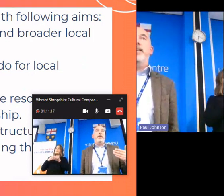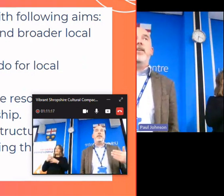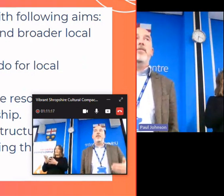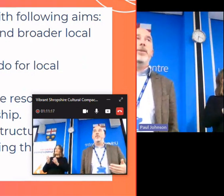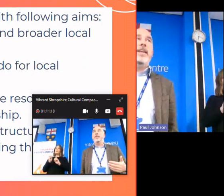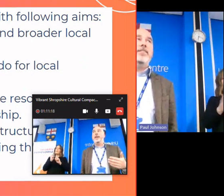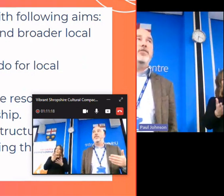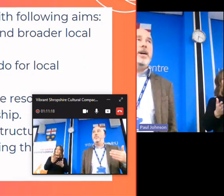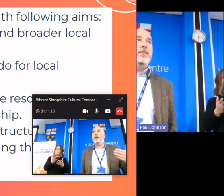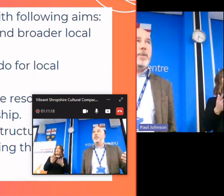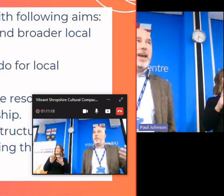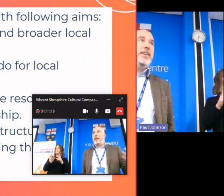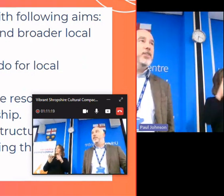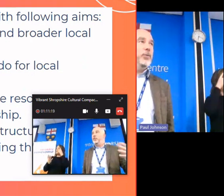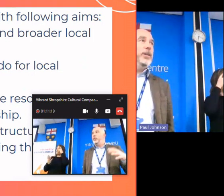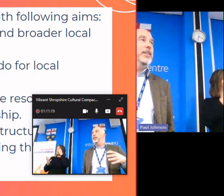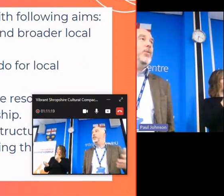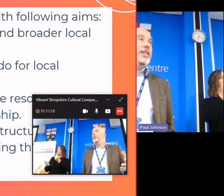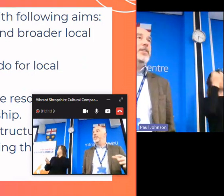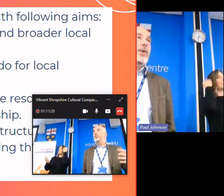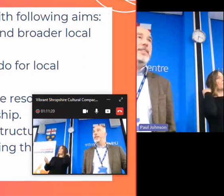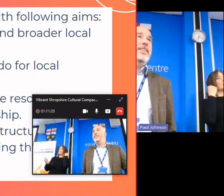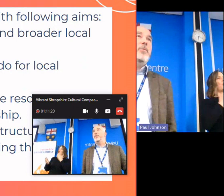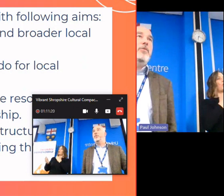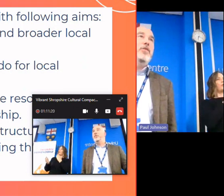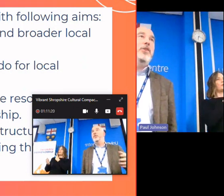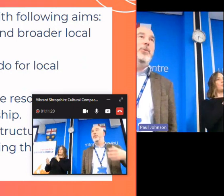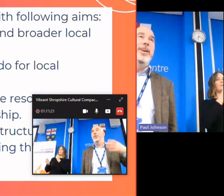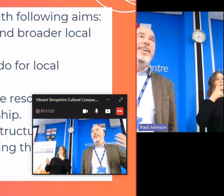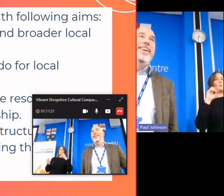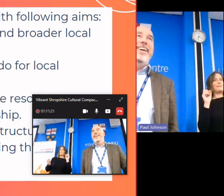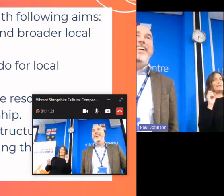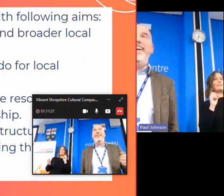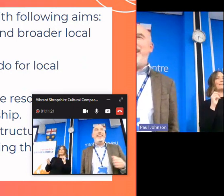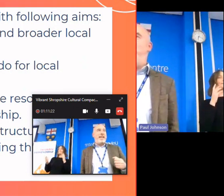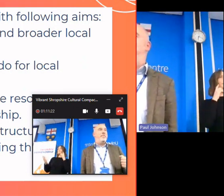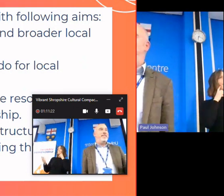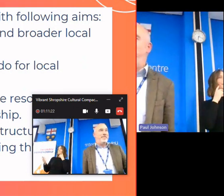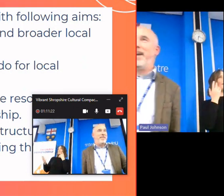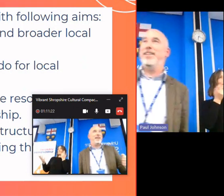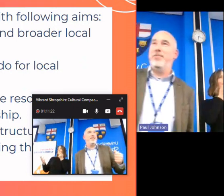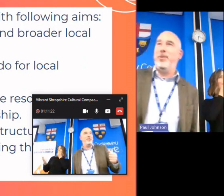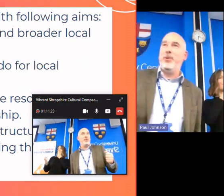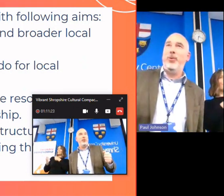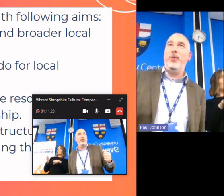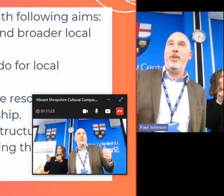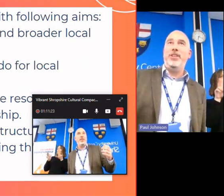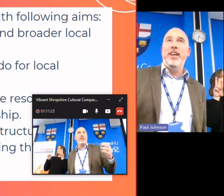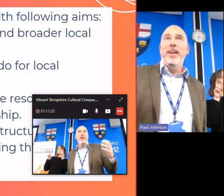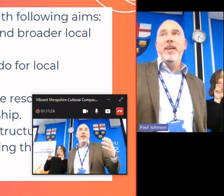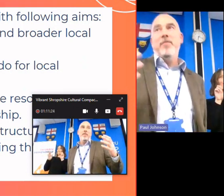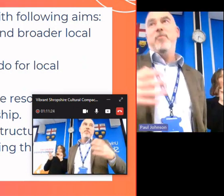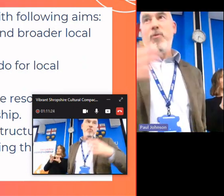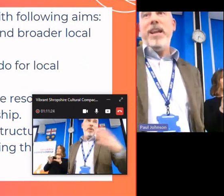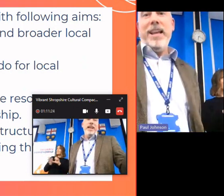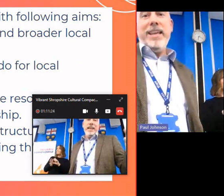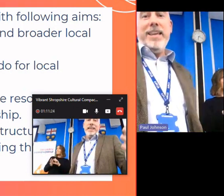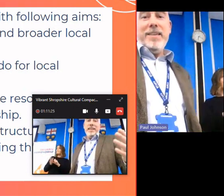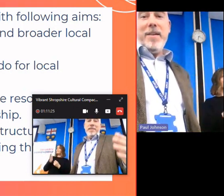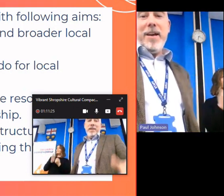but i don't know if you want to cast your mind back to early 2020 there were a few uh inhibiting factors we'll call them which